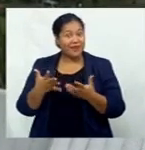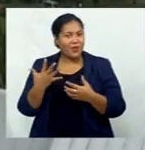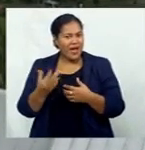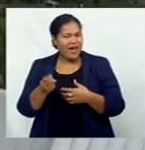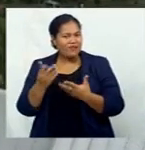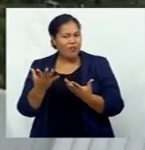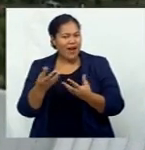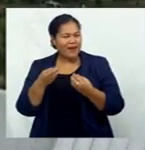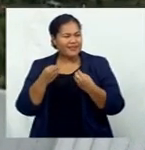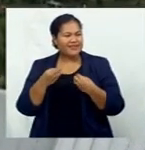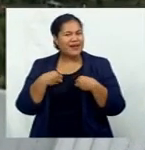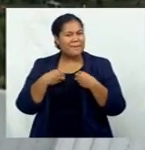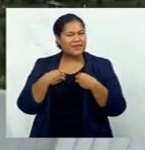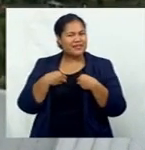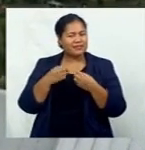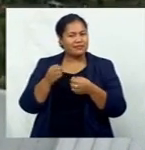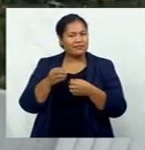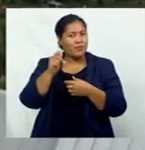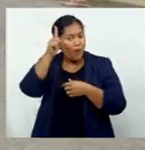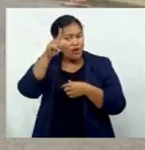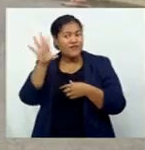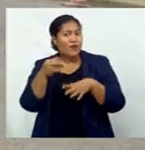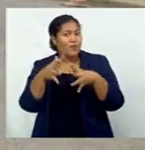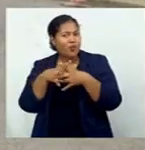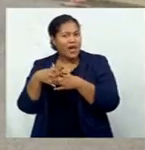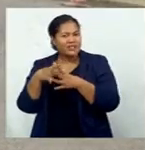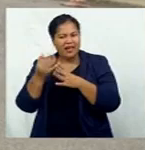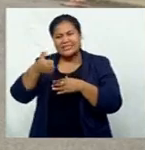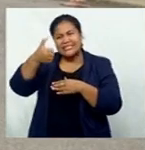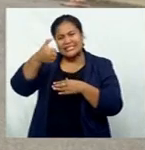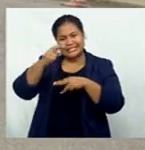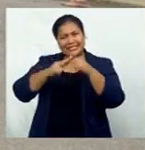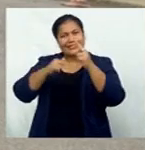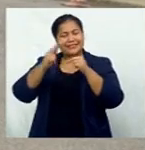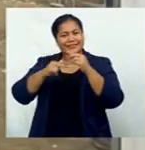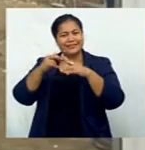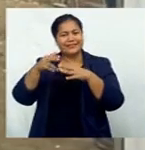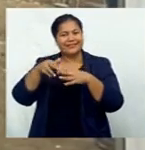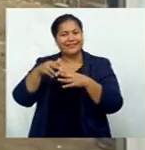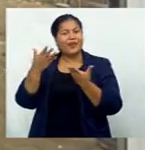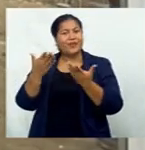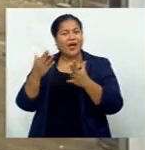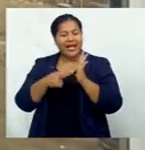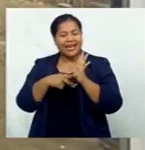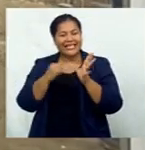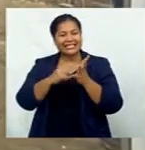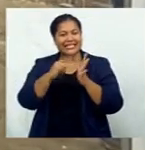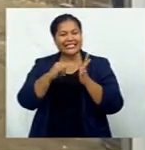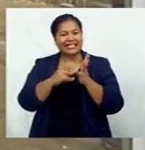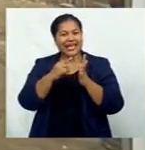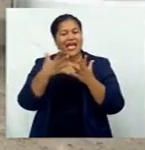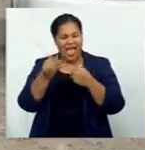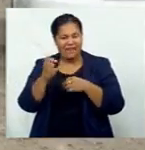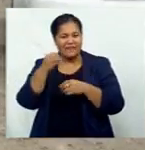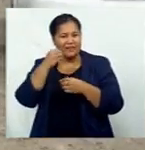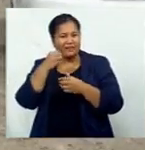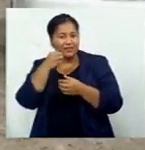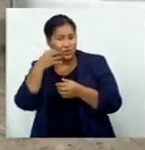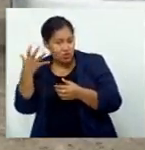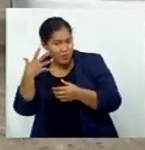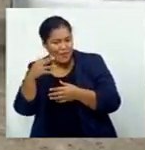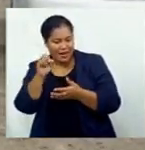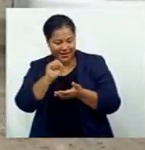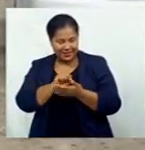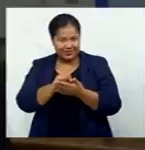from the West who's now putting up and a six-story building in Neseese with a supermarket as its core business and